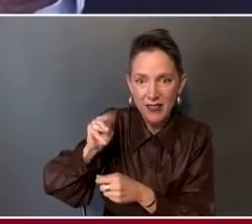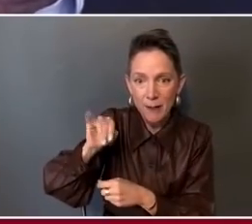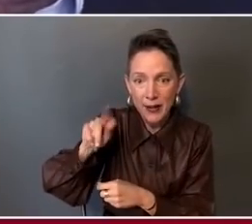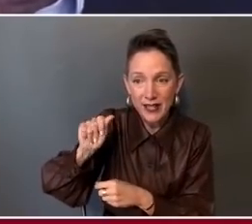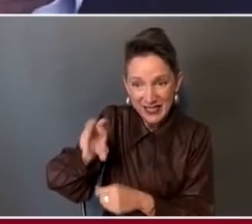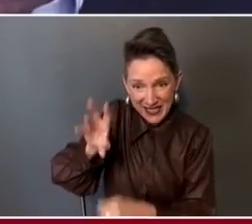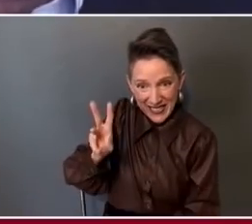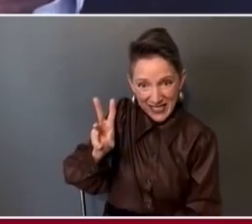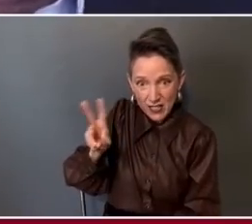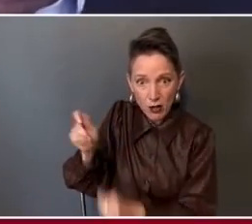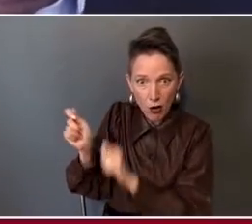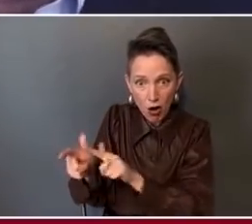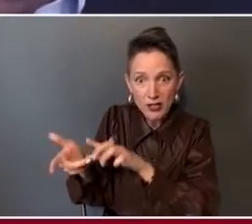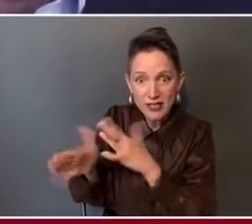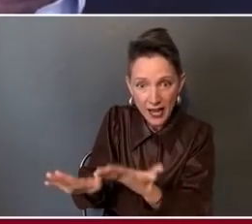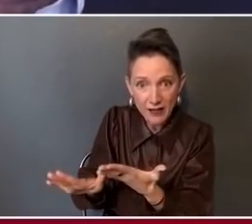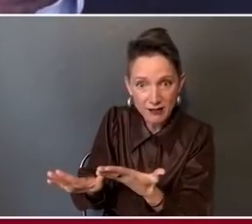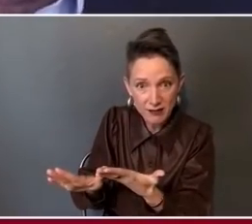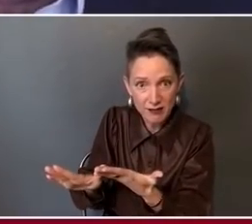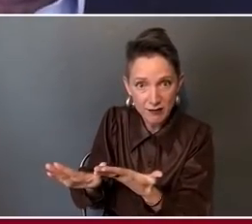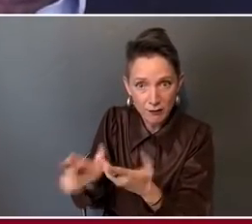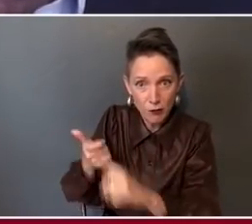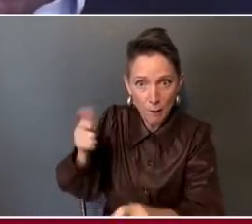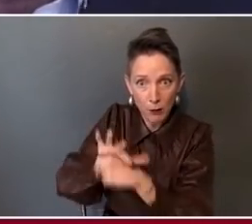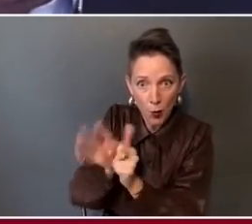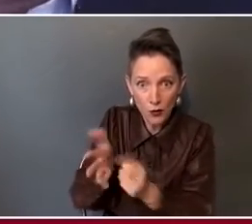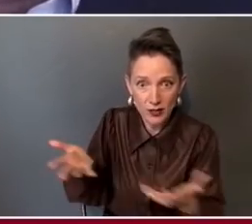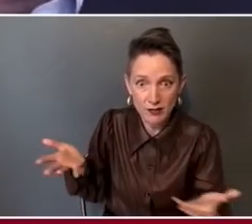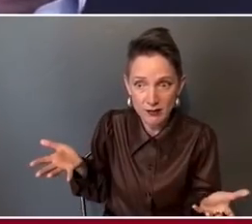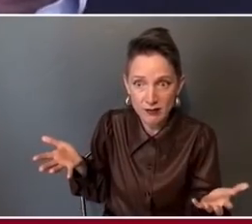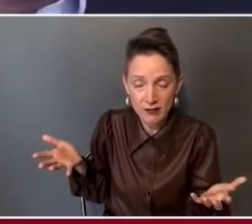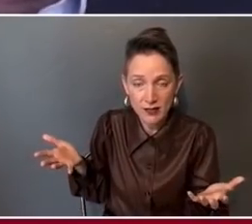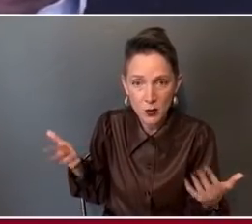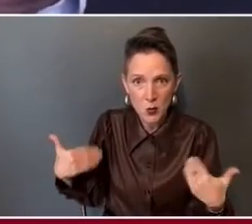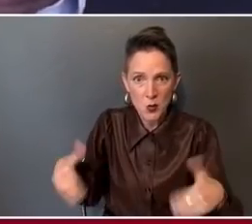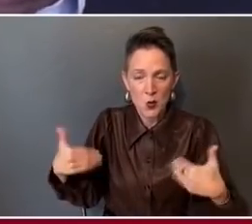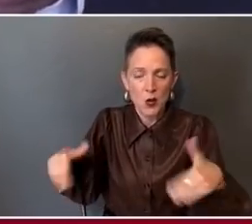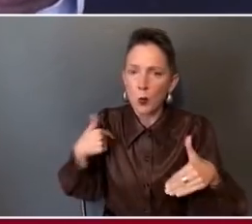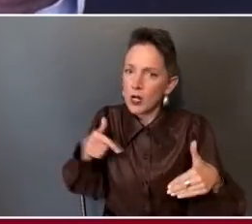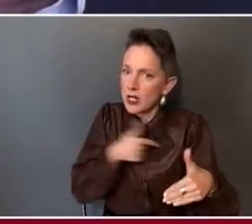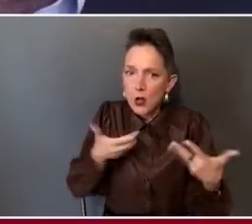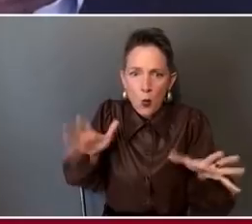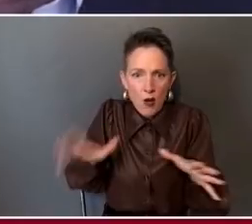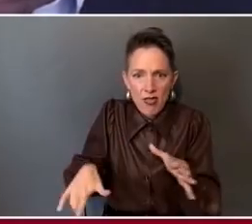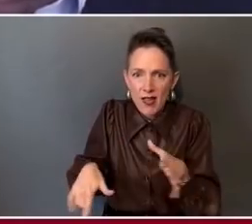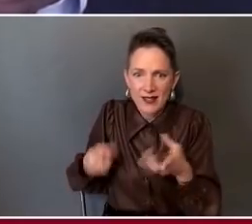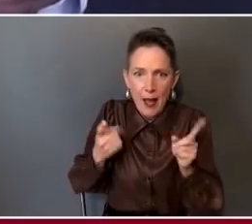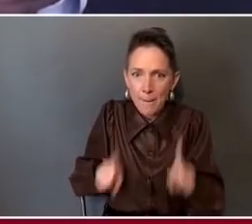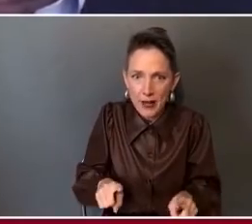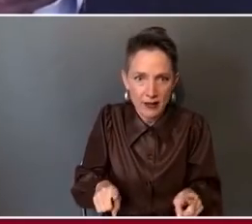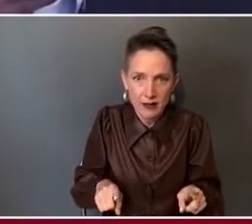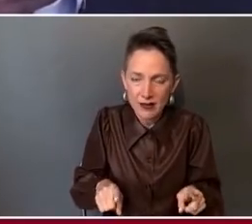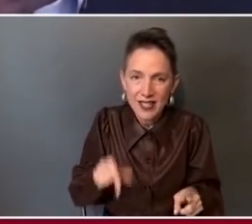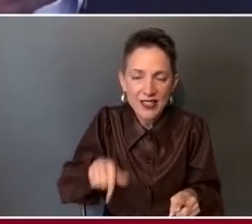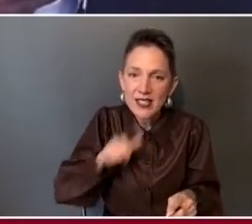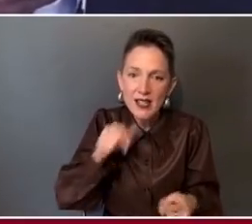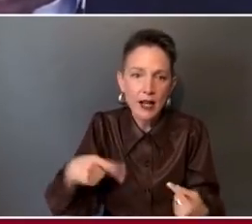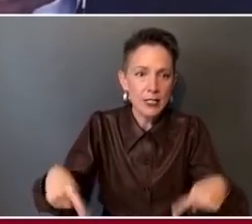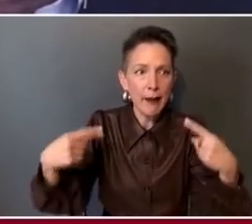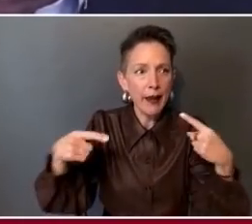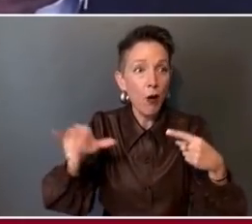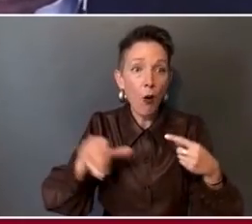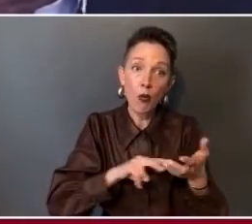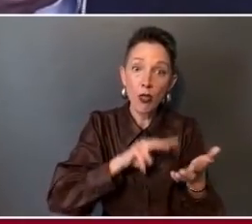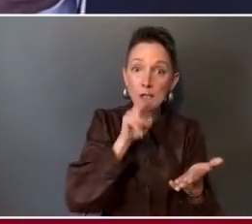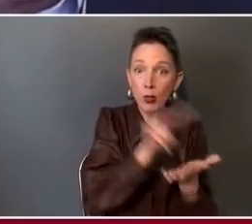dead, all from dying from COVID. That's not what we want to have happen. This is not a debate where the losers end